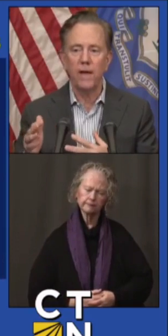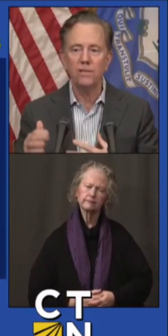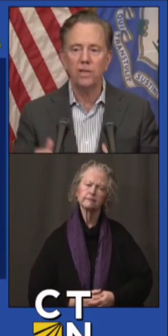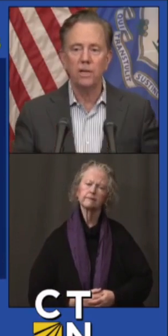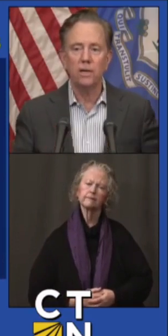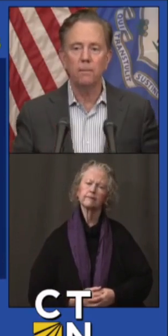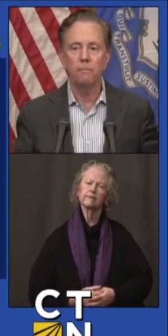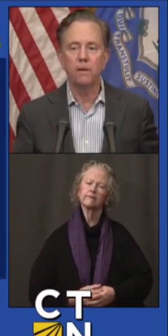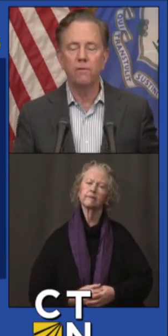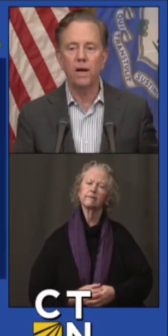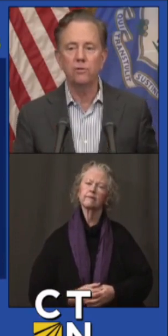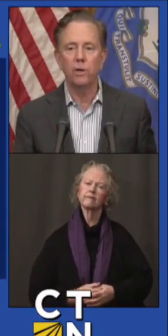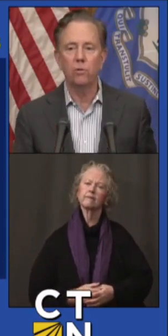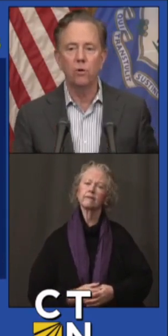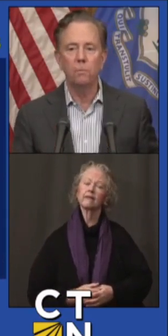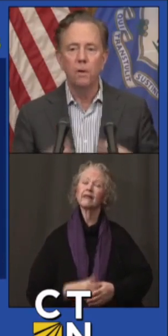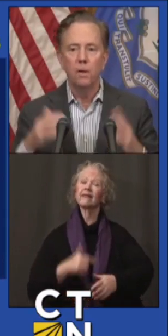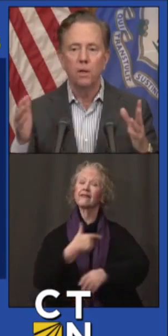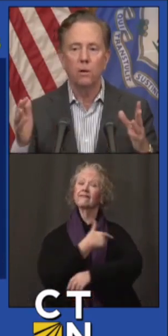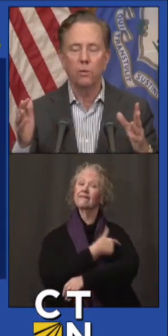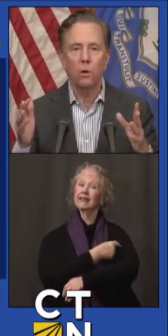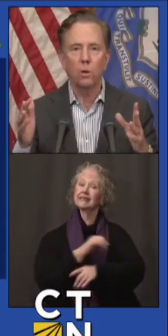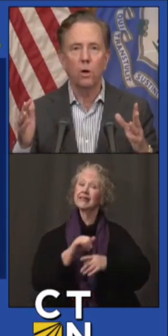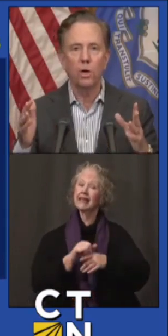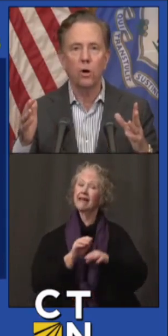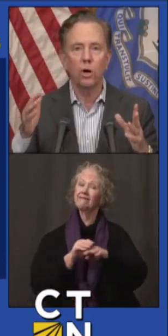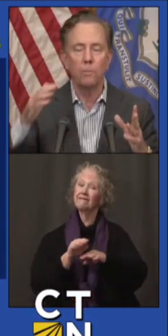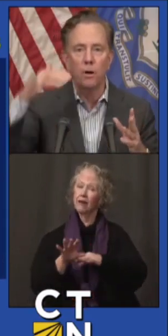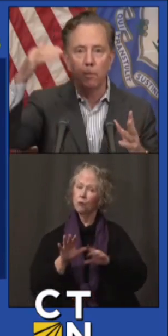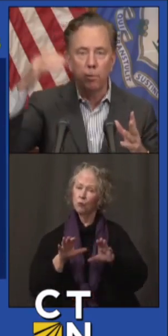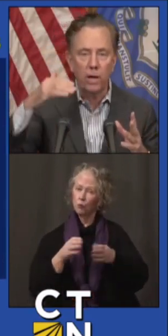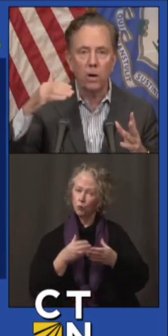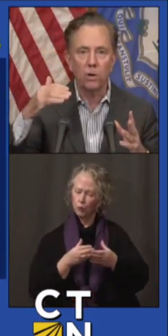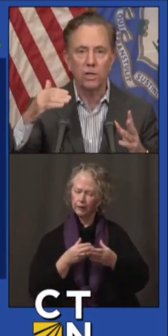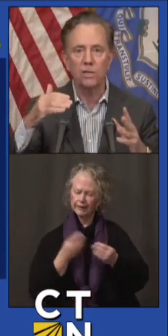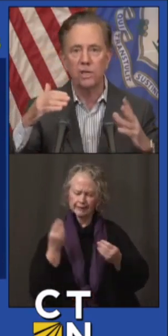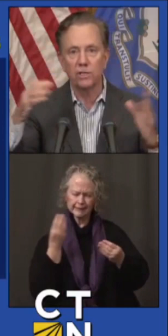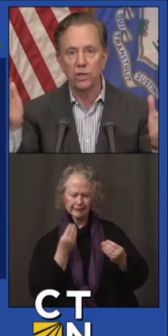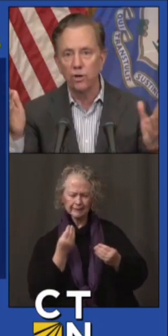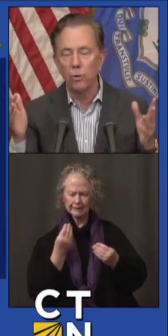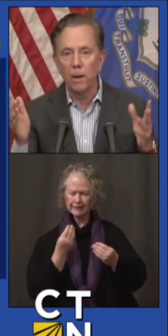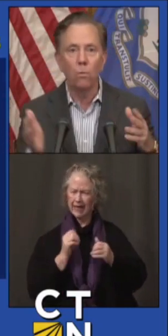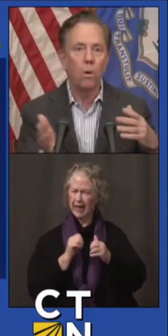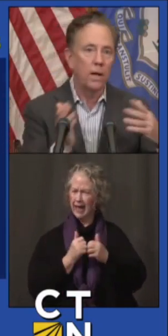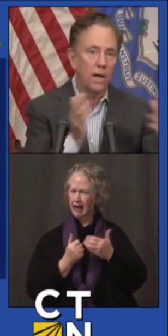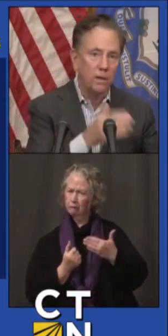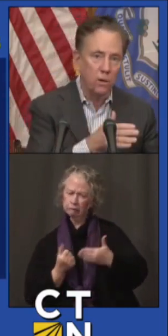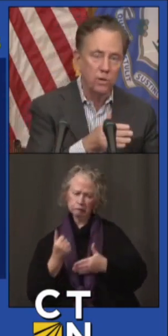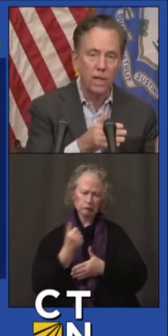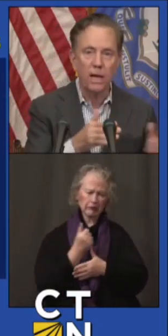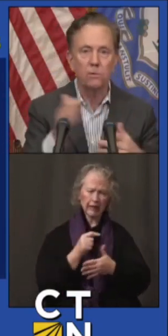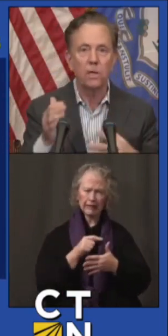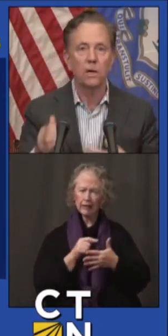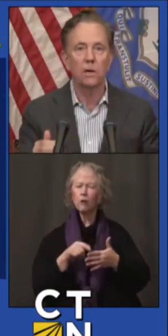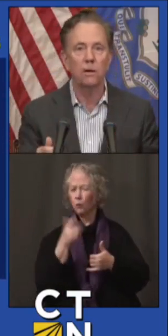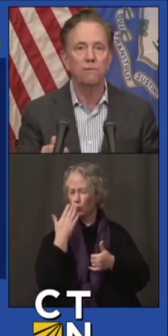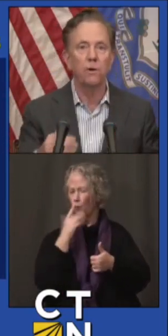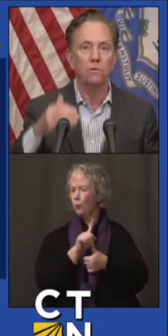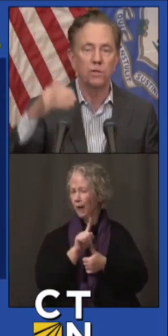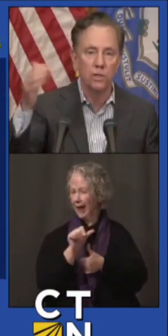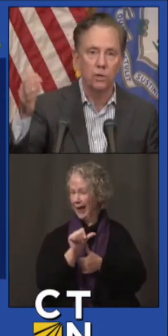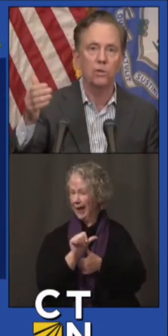The vaccine advisory group, you know, thought long and hard about our prioritization. You know about 1A. Those are the healthcare